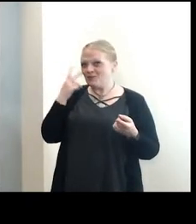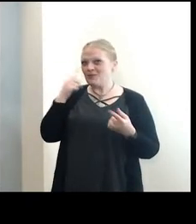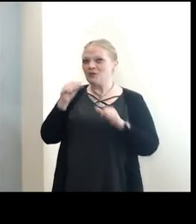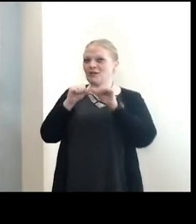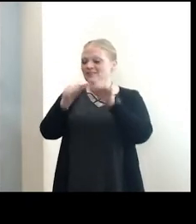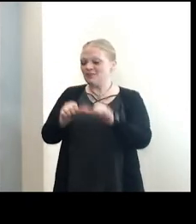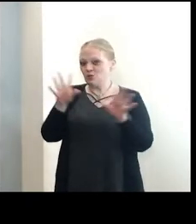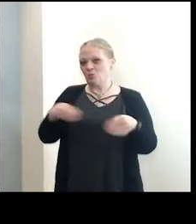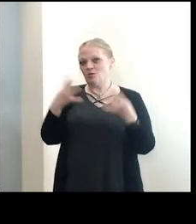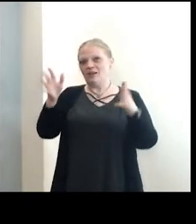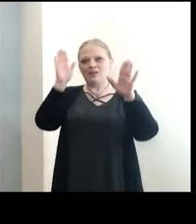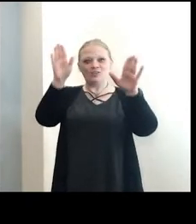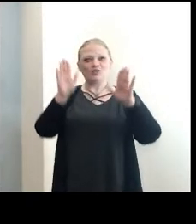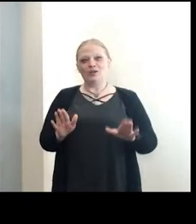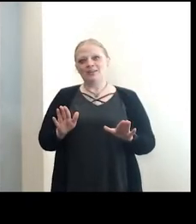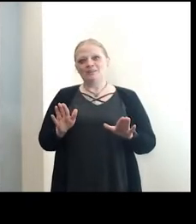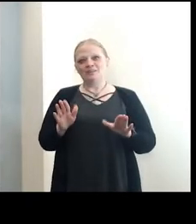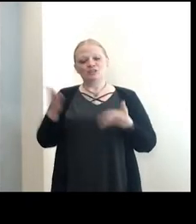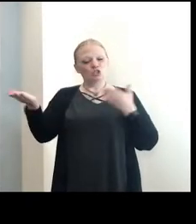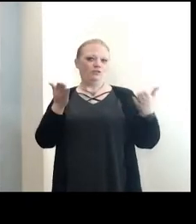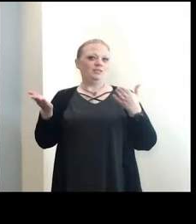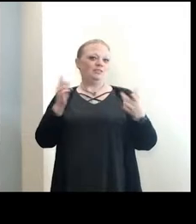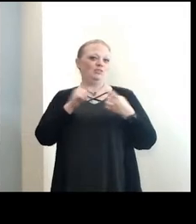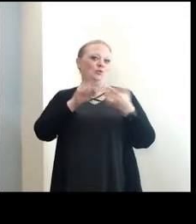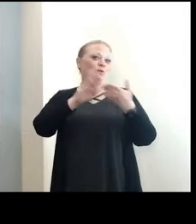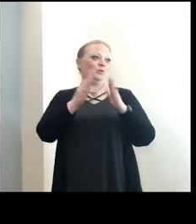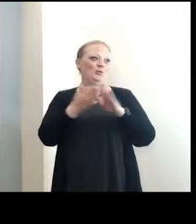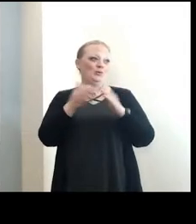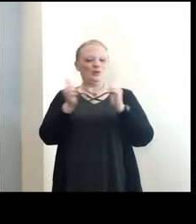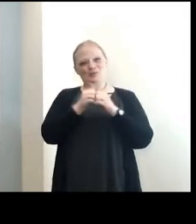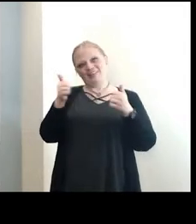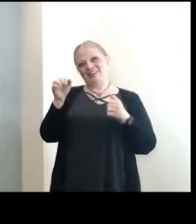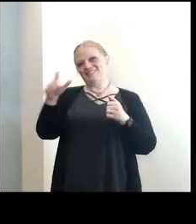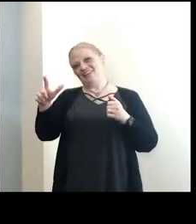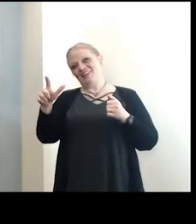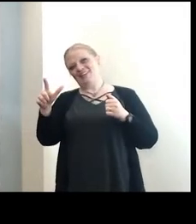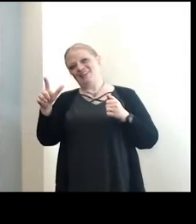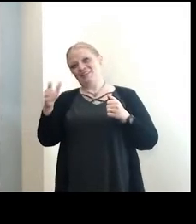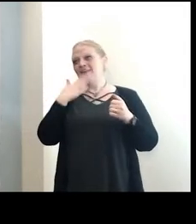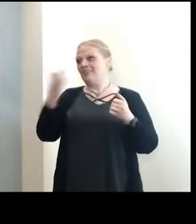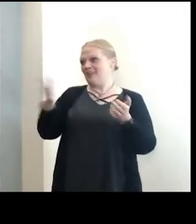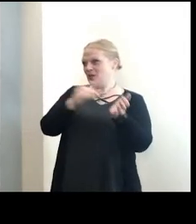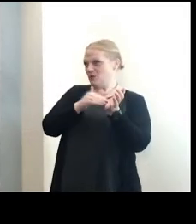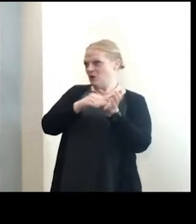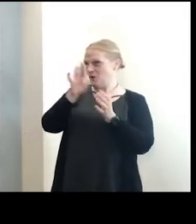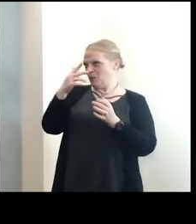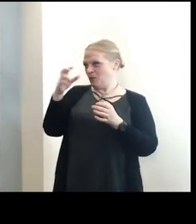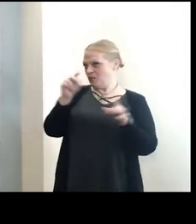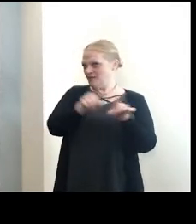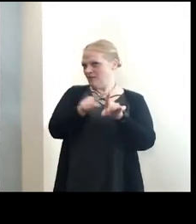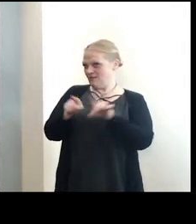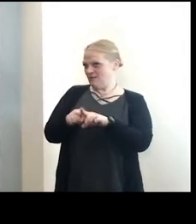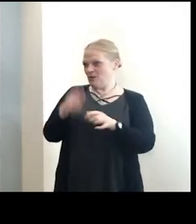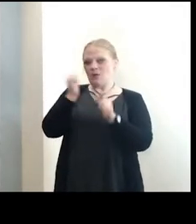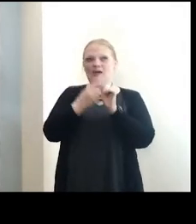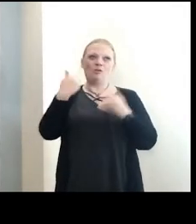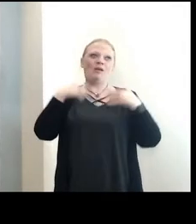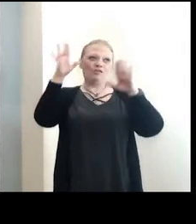continuing to provide such great service to our community with the American Sign Language. And thank you, Dr. Burstein, as well. Everyone, have a great day.